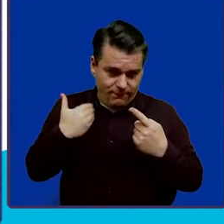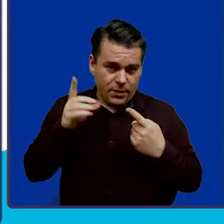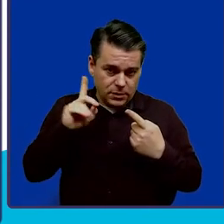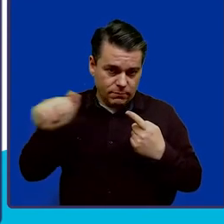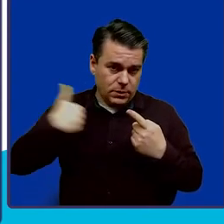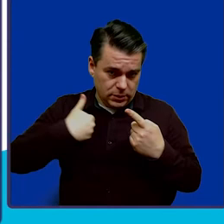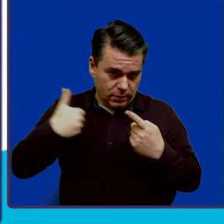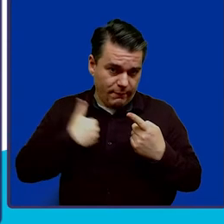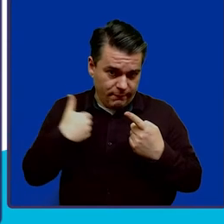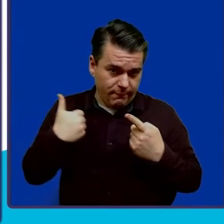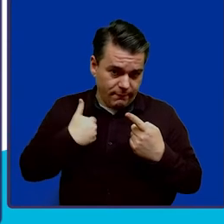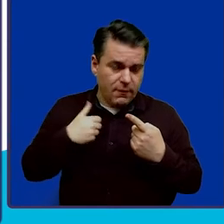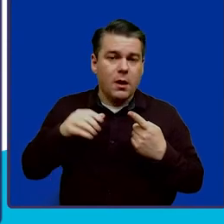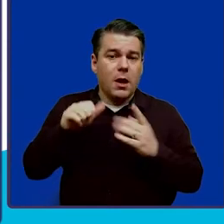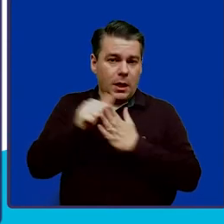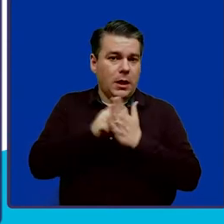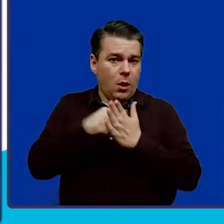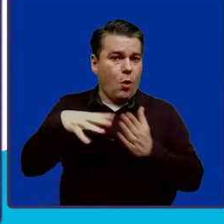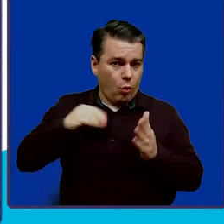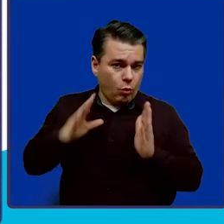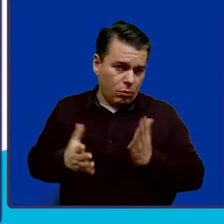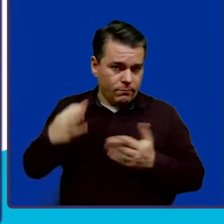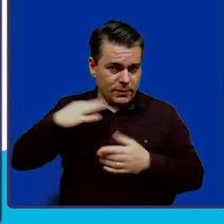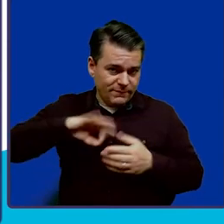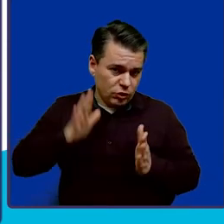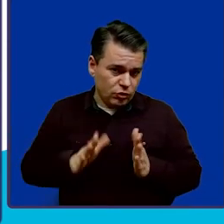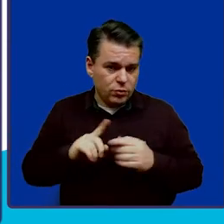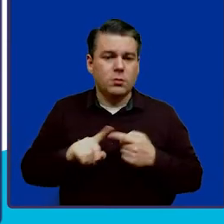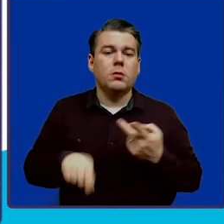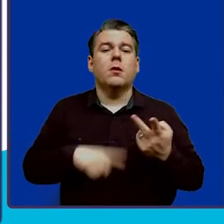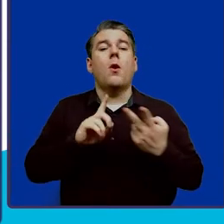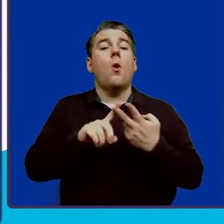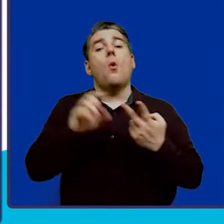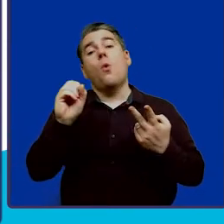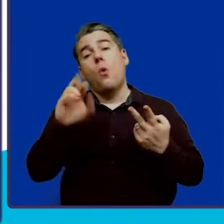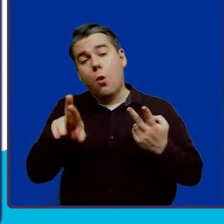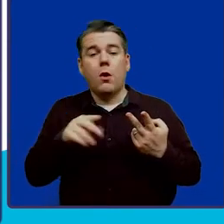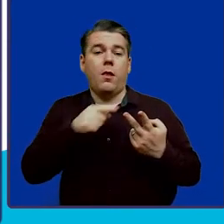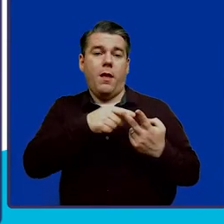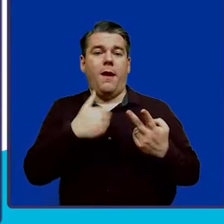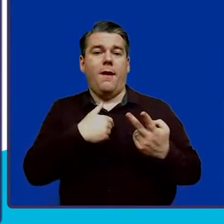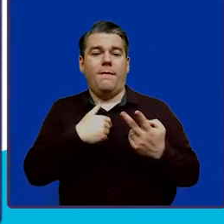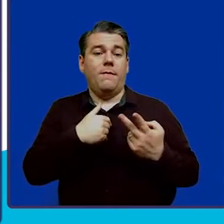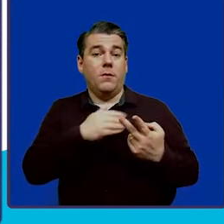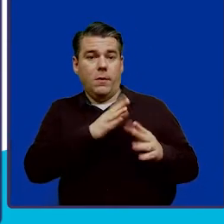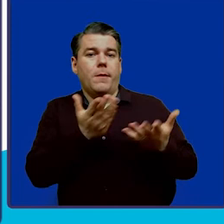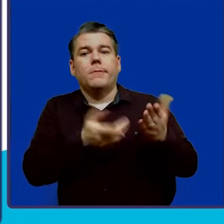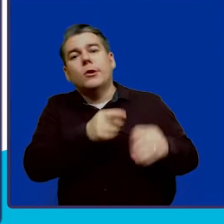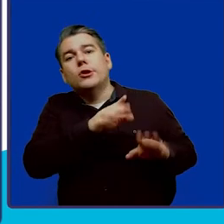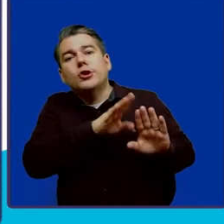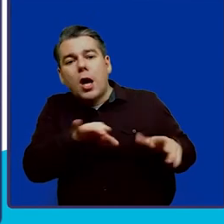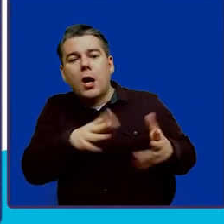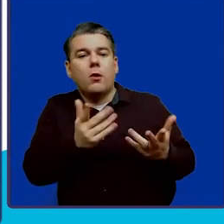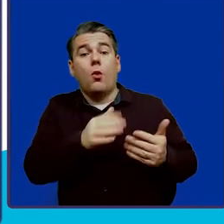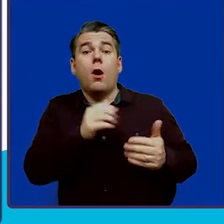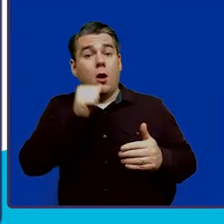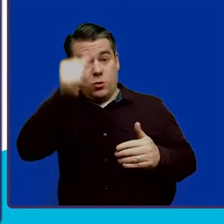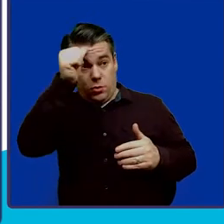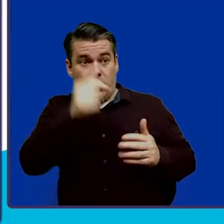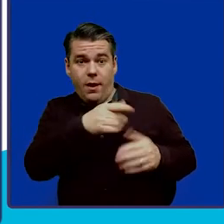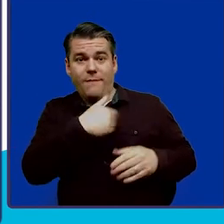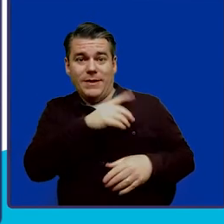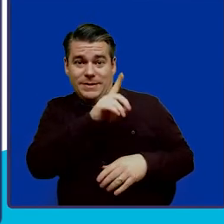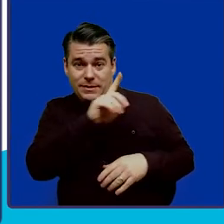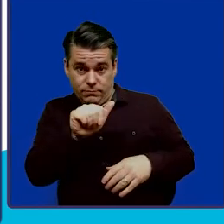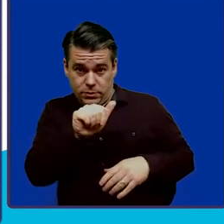who is the account owner or beneficiary, or if that individual is a child, or if it's an adult with a